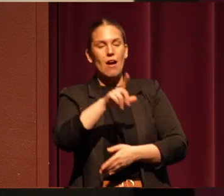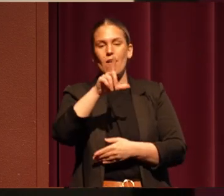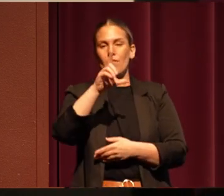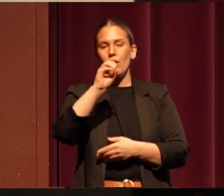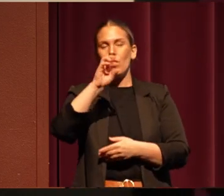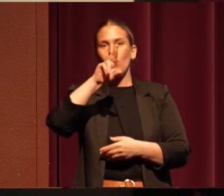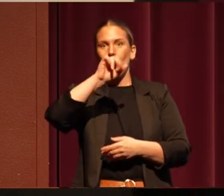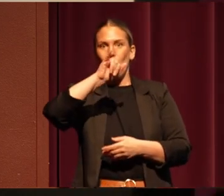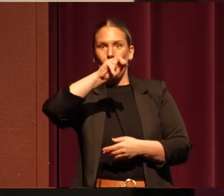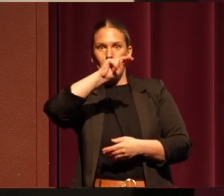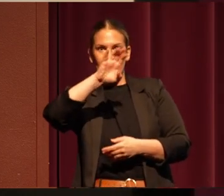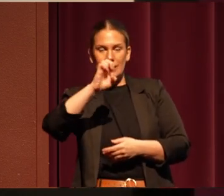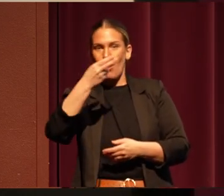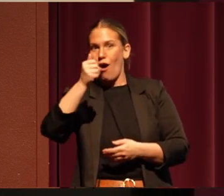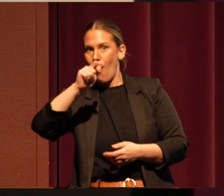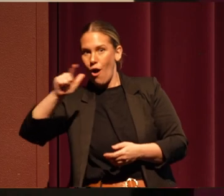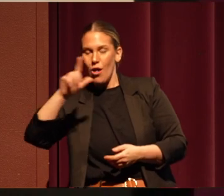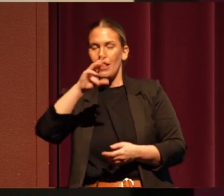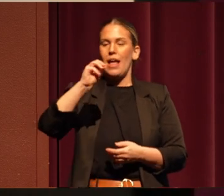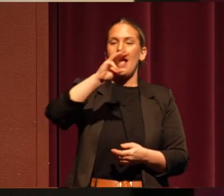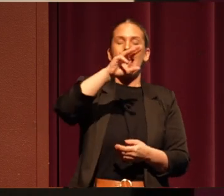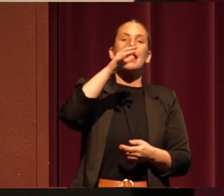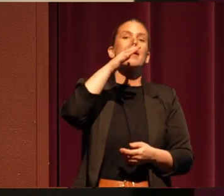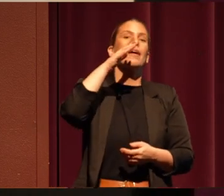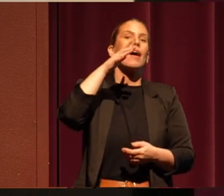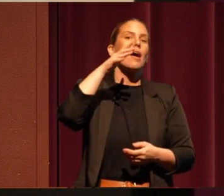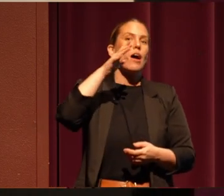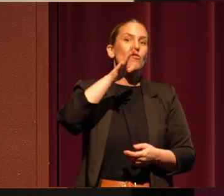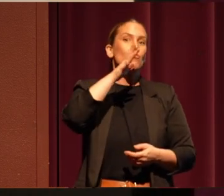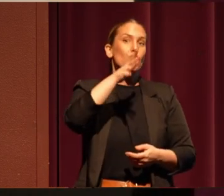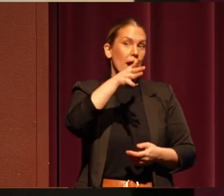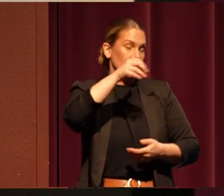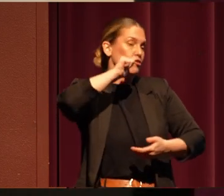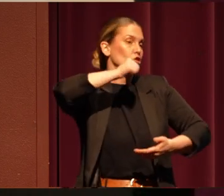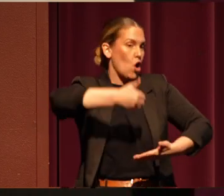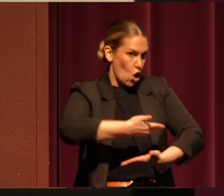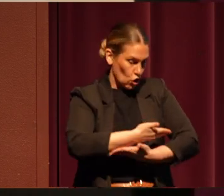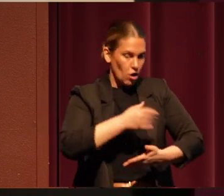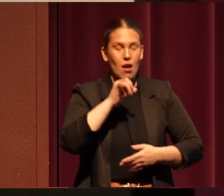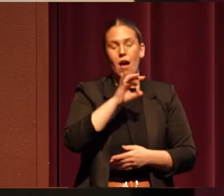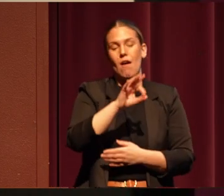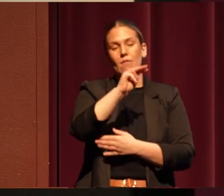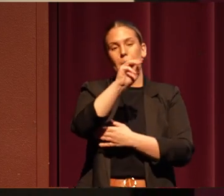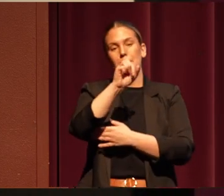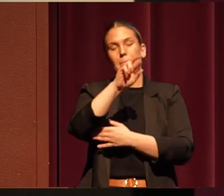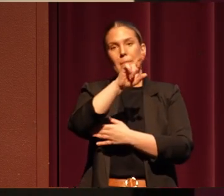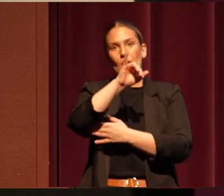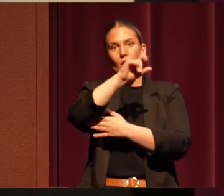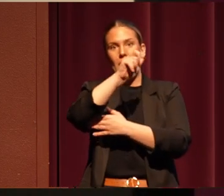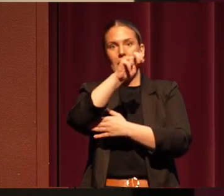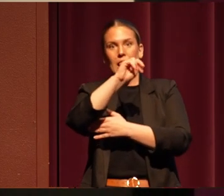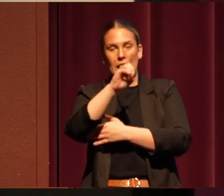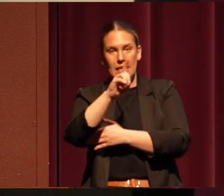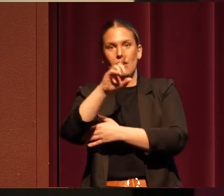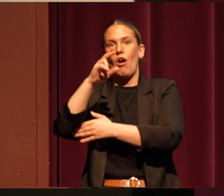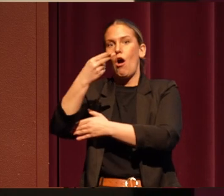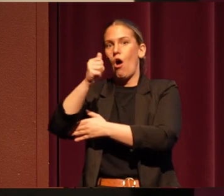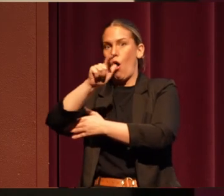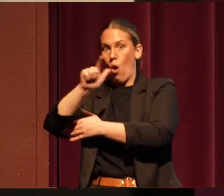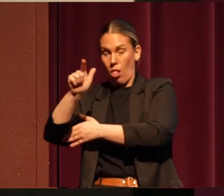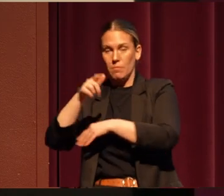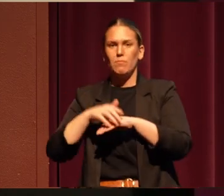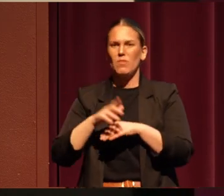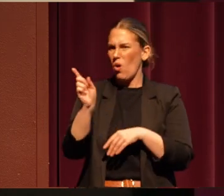and the granddaughter of Marilyn Mitchell Hall. That's who I come from. And then where I come